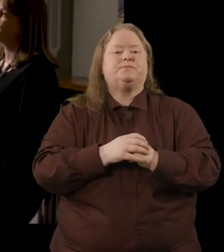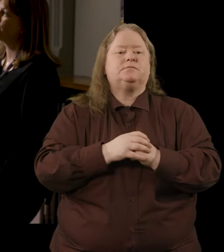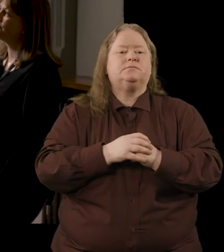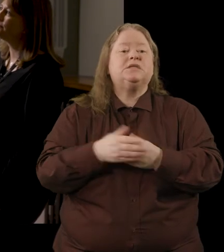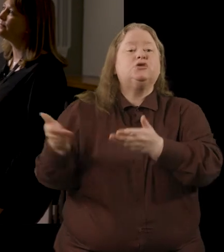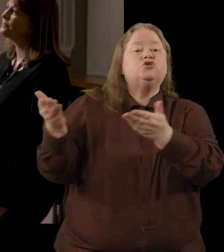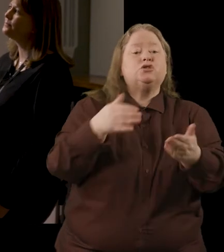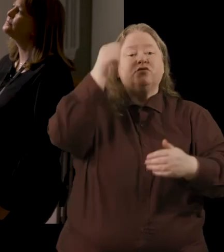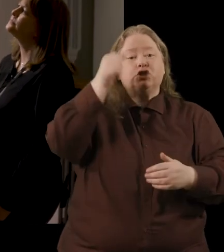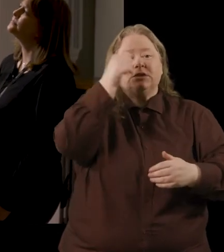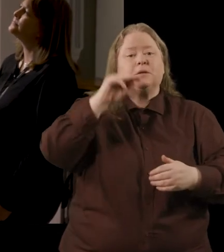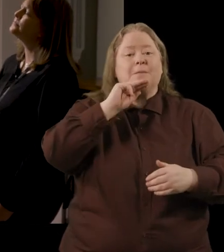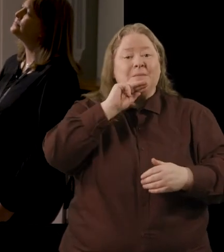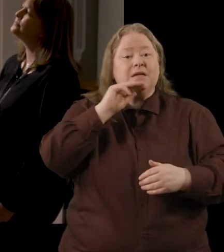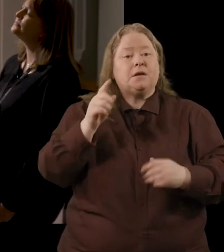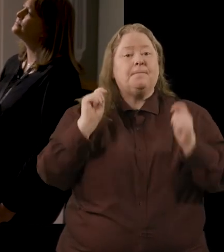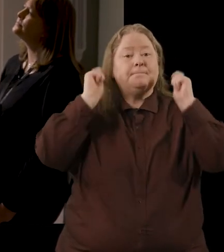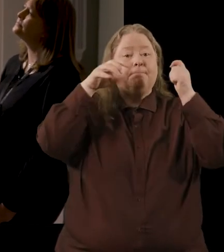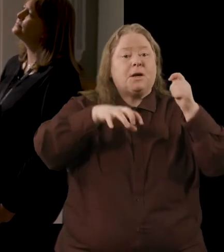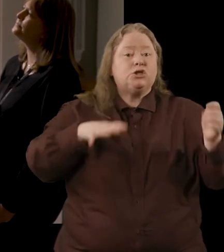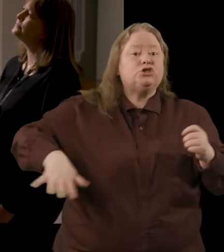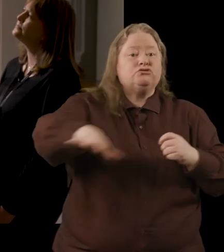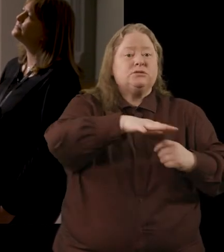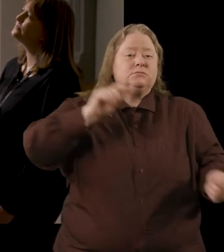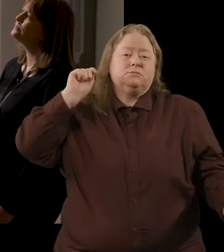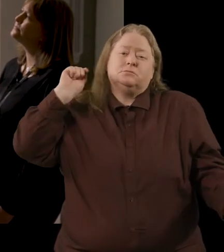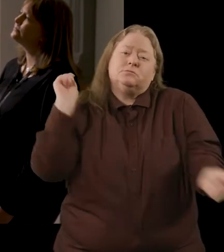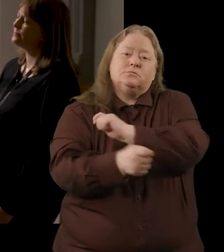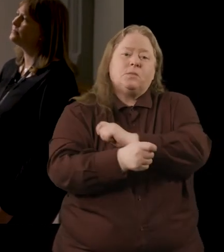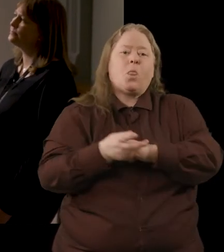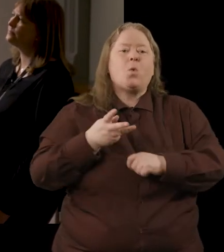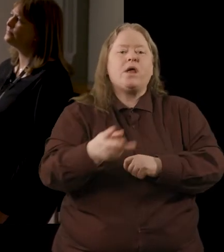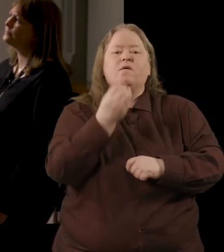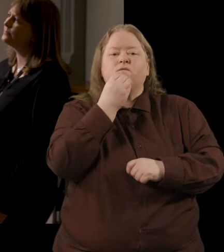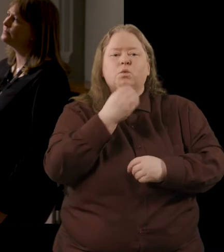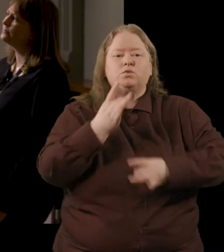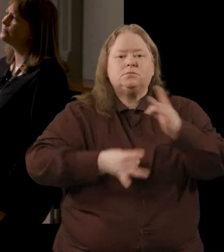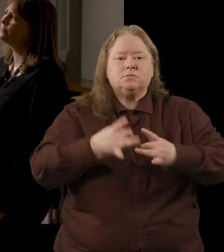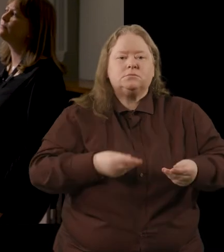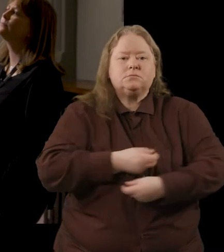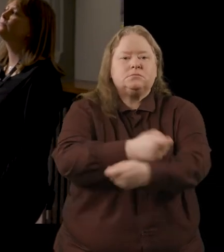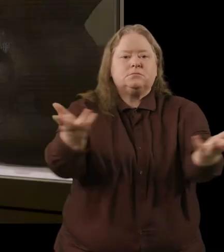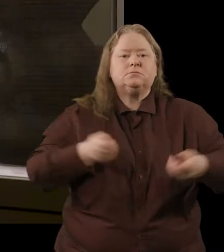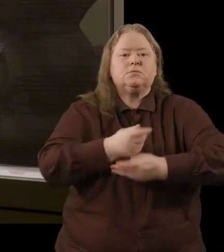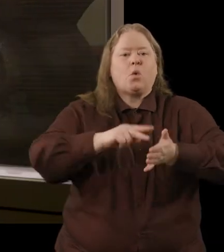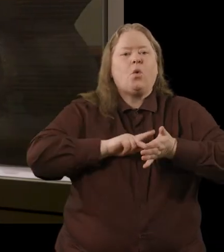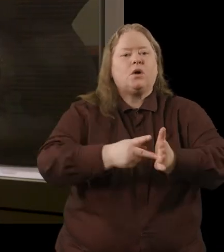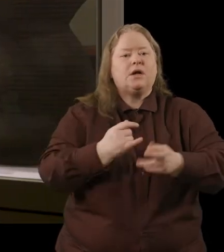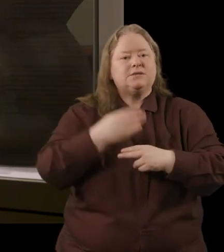Christianity meant and that monasteries completely changed the way that food production was organized in Ireland